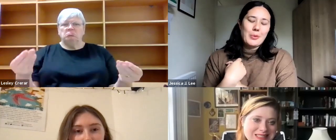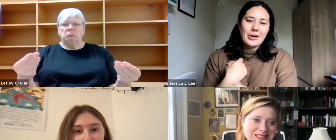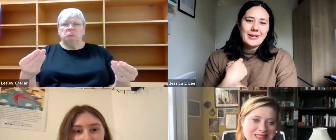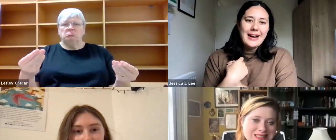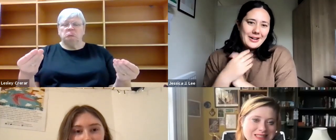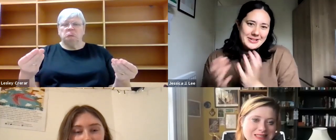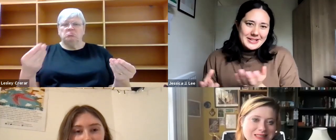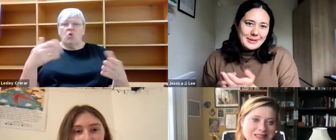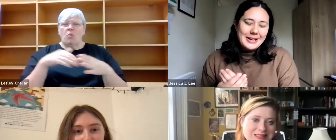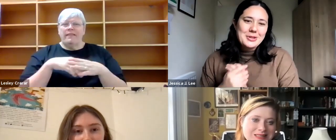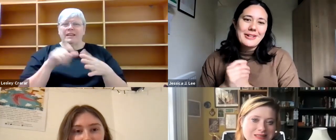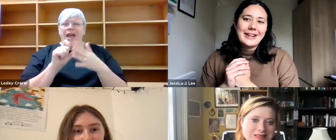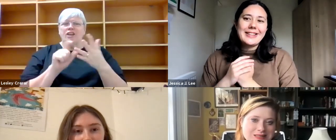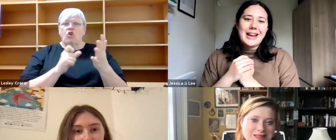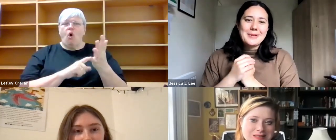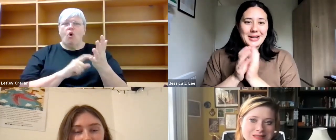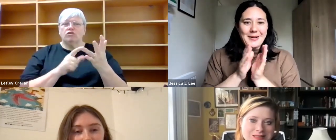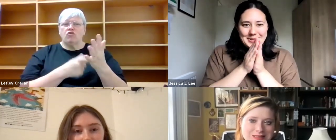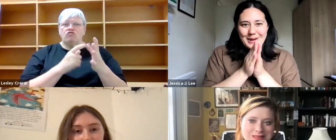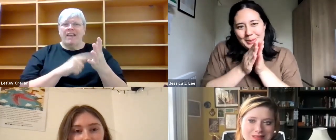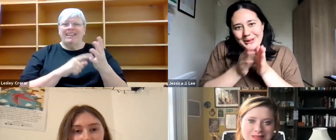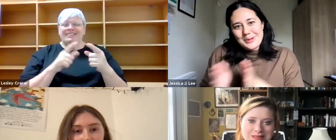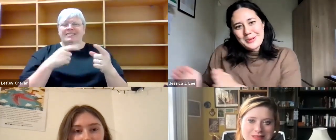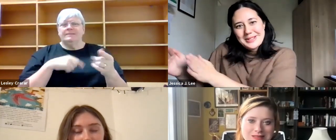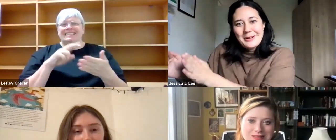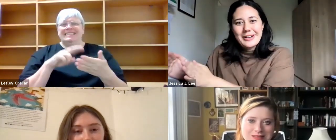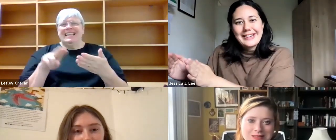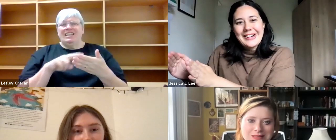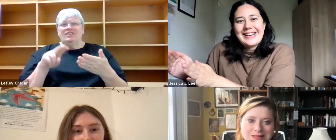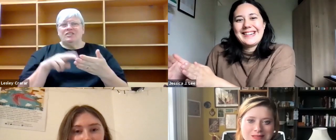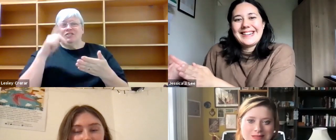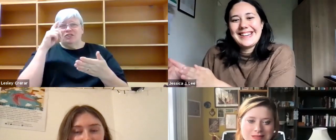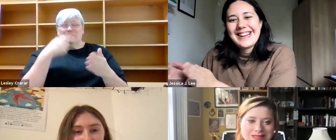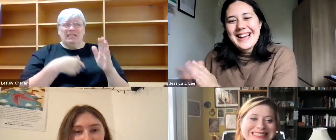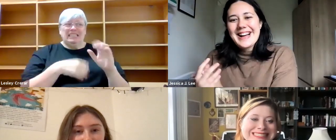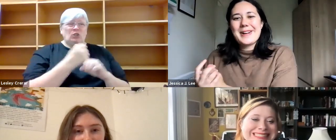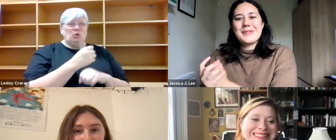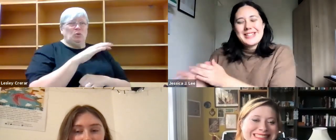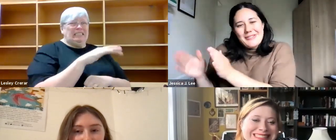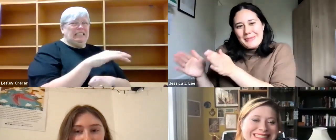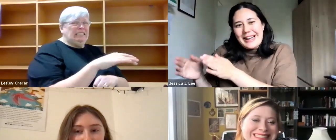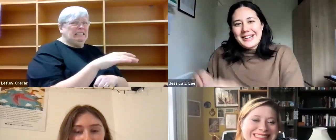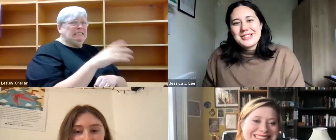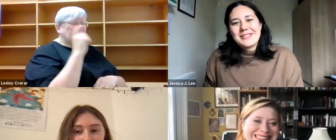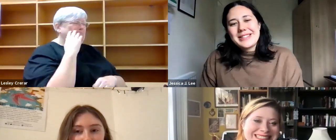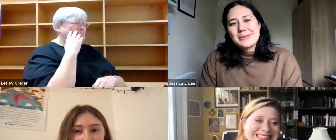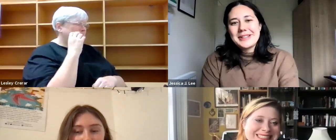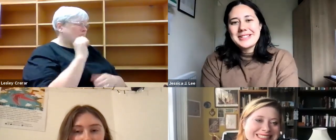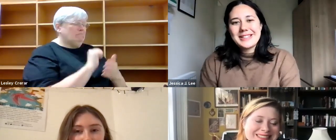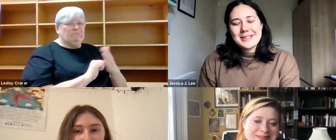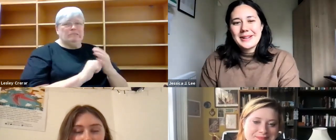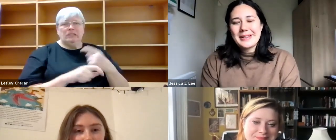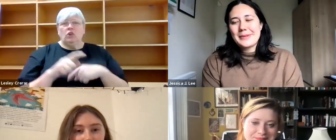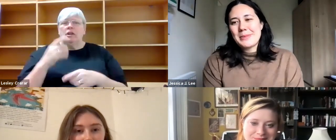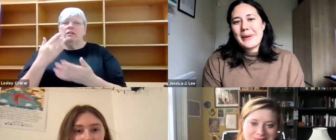doctorate that were ostensibly nature writing. And then I was like, Oh, I should probably go do this over here. Um, if I'm going to actually write this